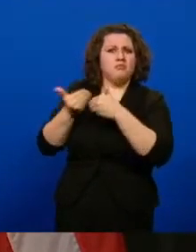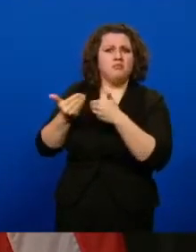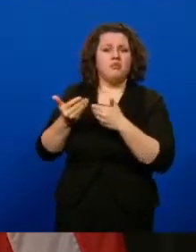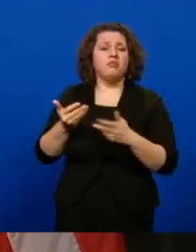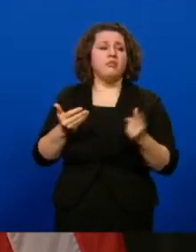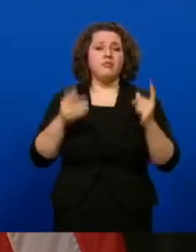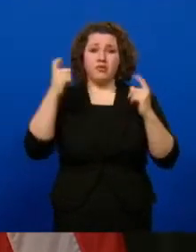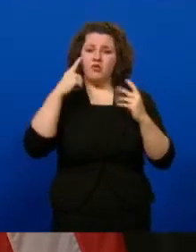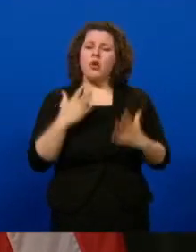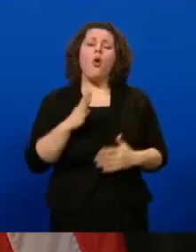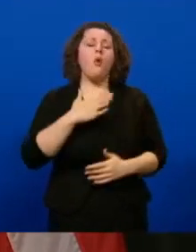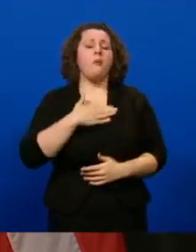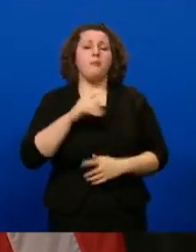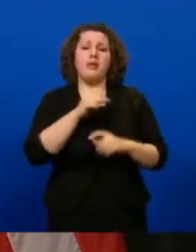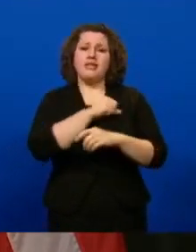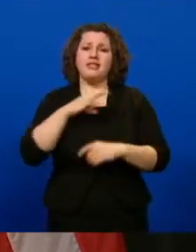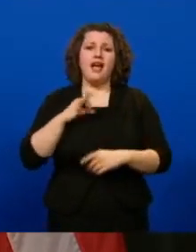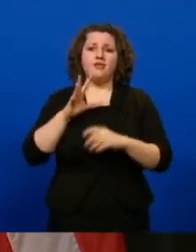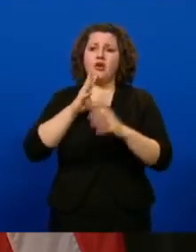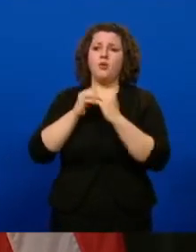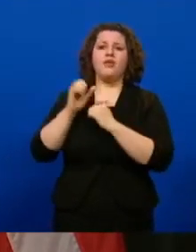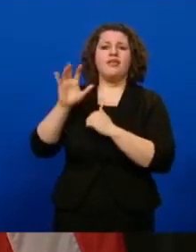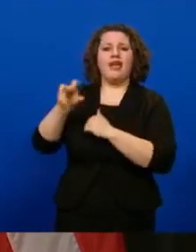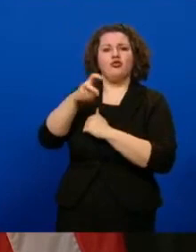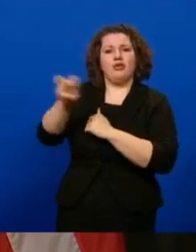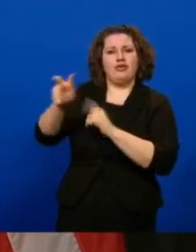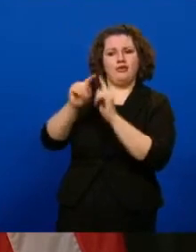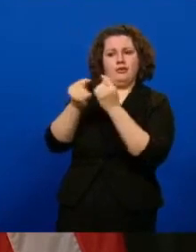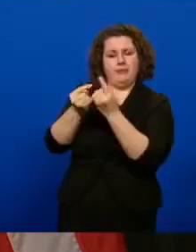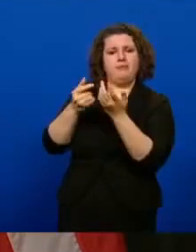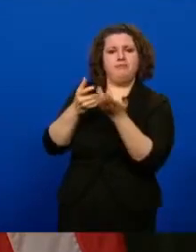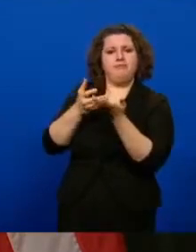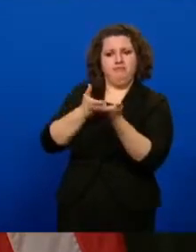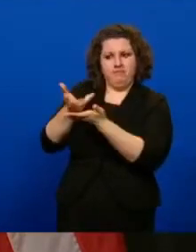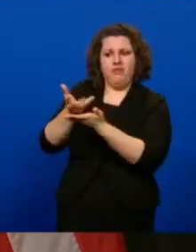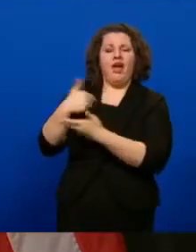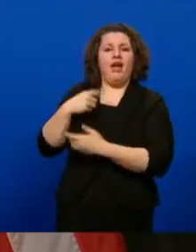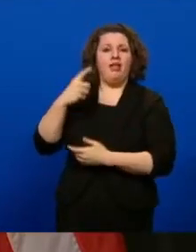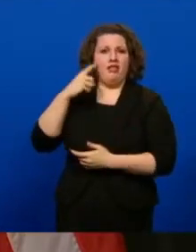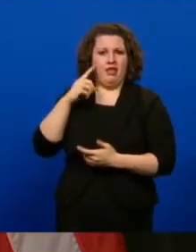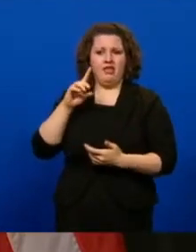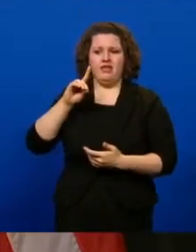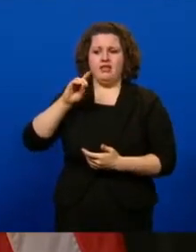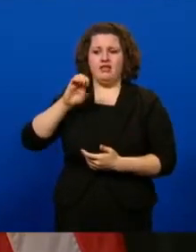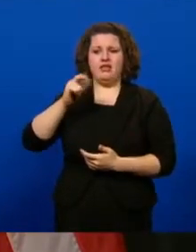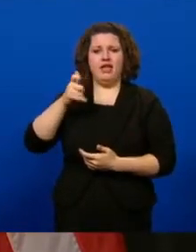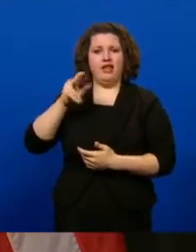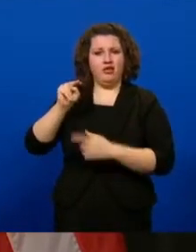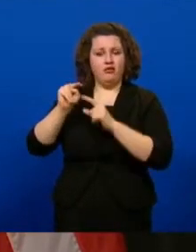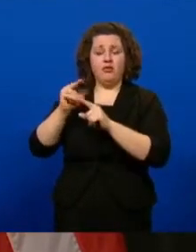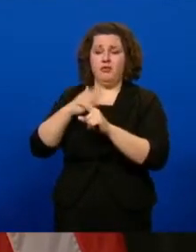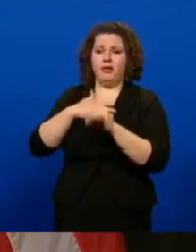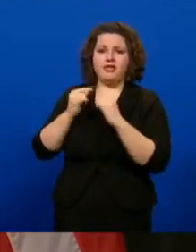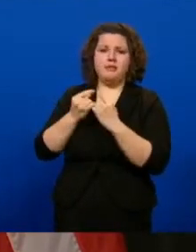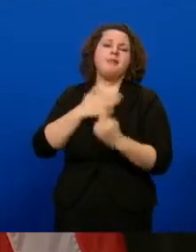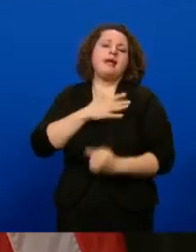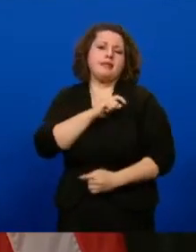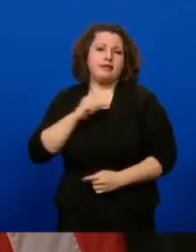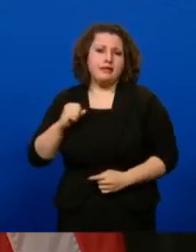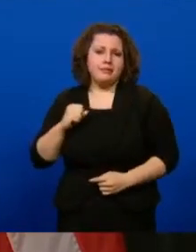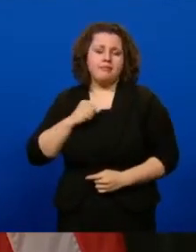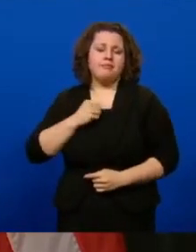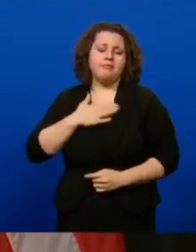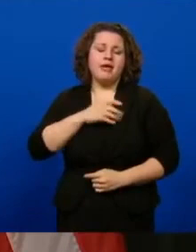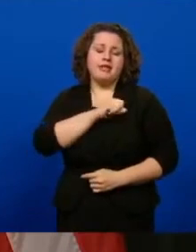they've spoke with the team, the transition team. I think the delegation and my team, I think they're, my staff are,